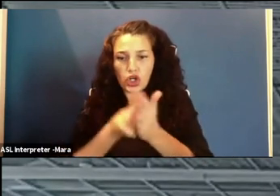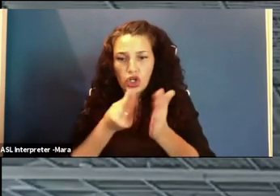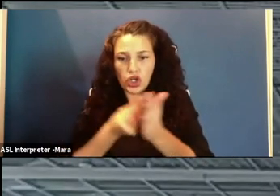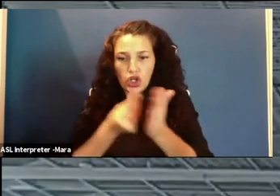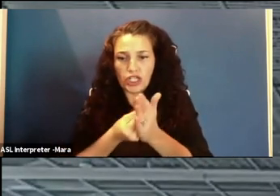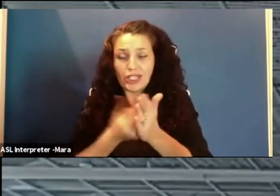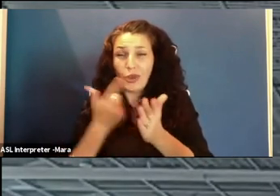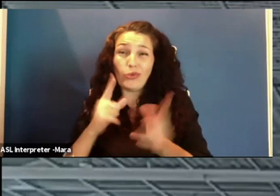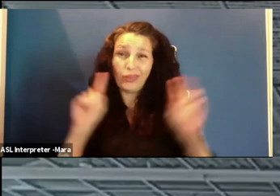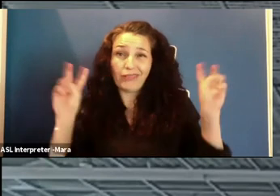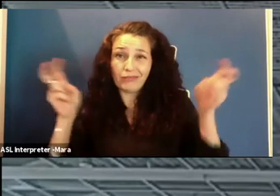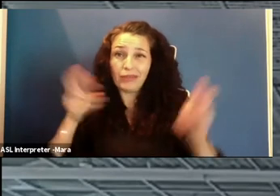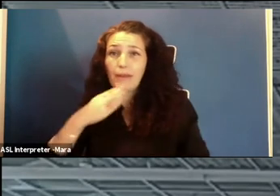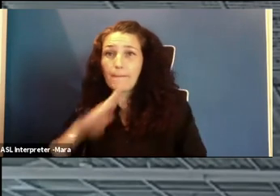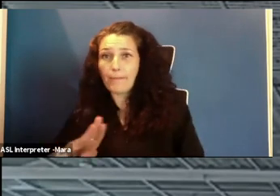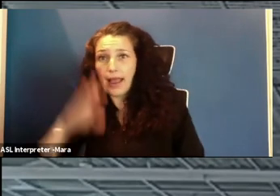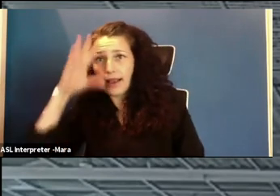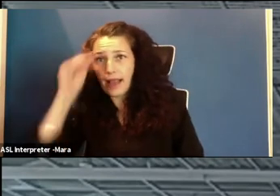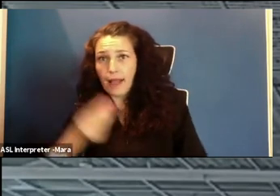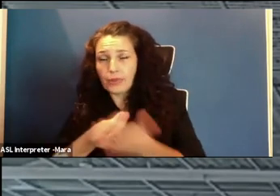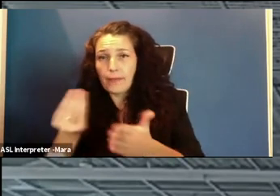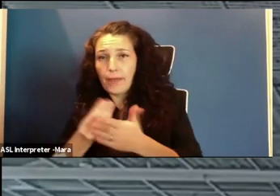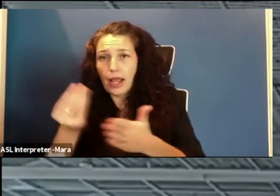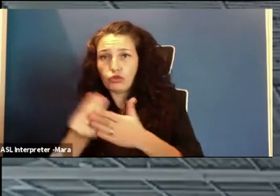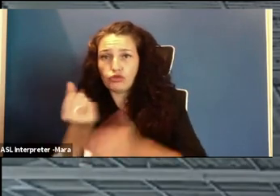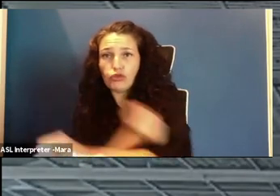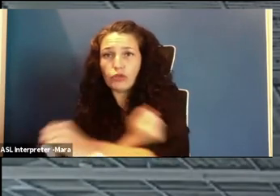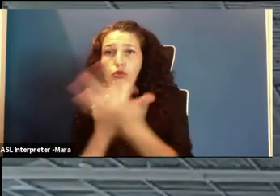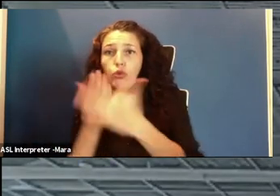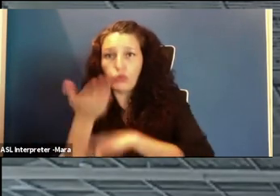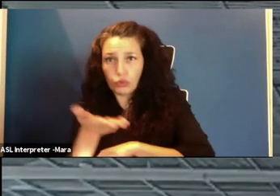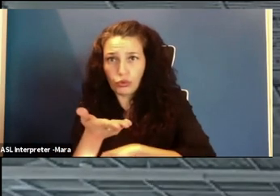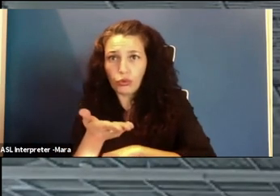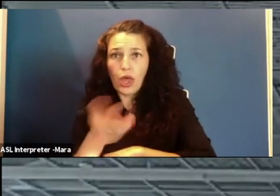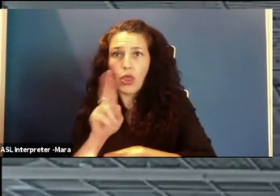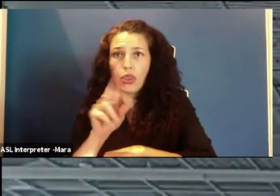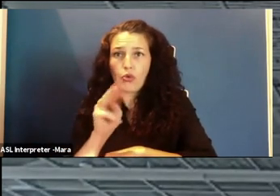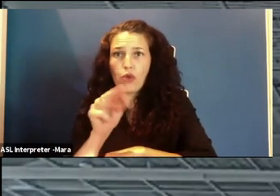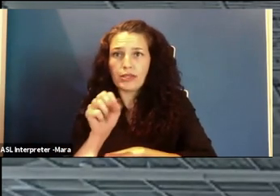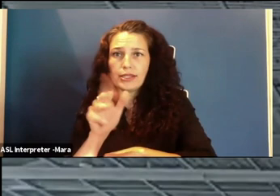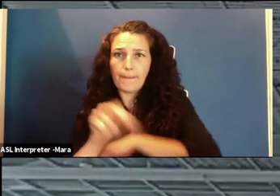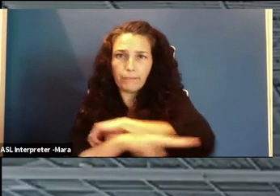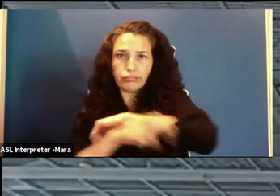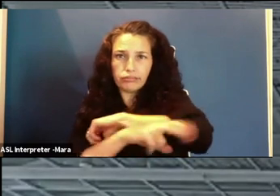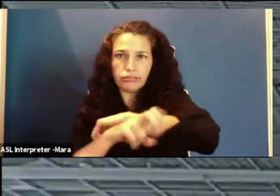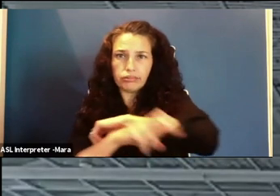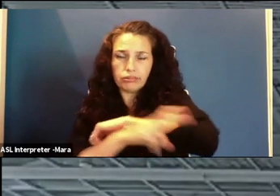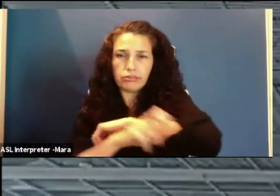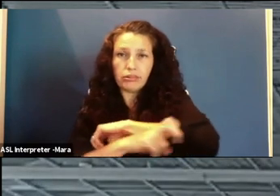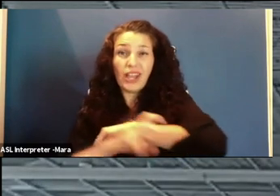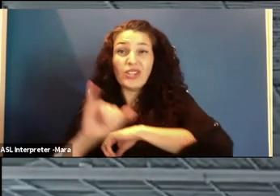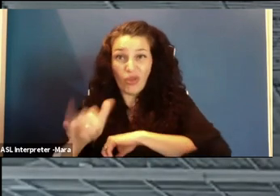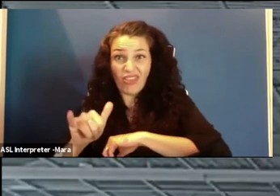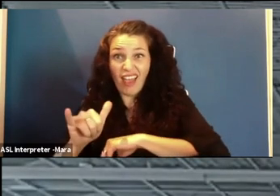buying his drugs through the ransomware profits. After the investigation, the drug dealer went from a simple offense to